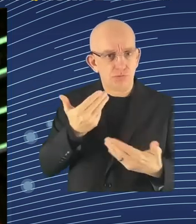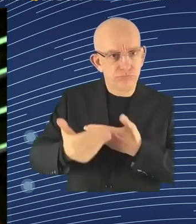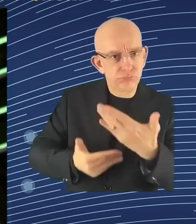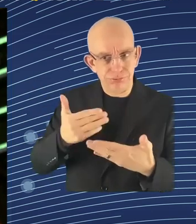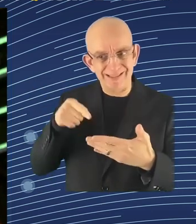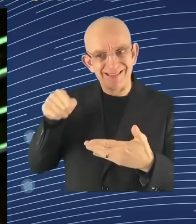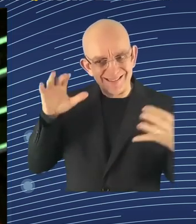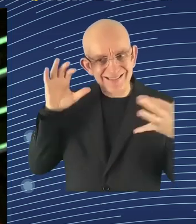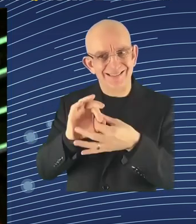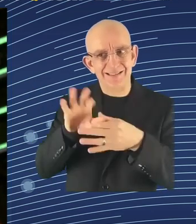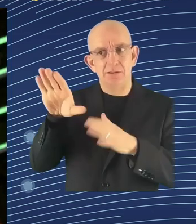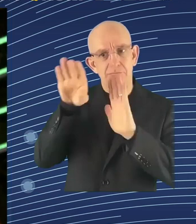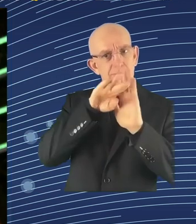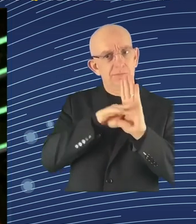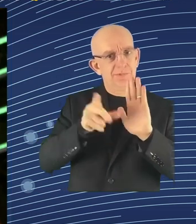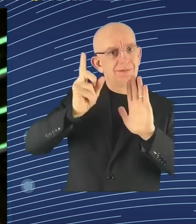end, have to be protected